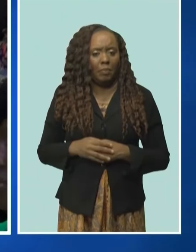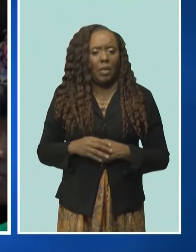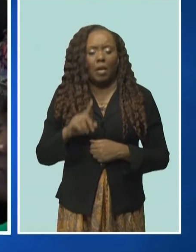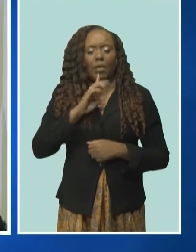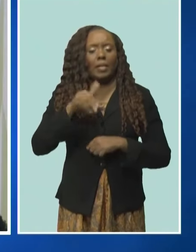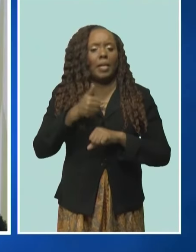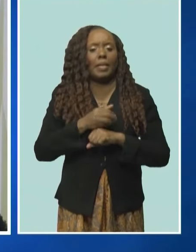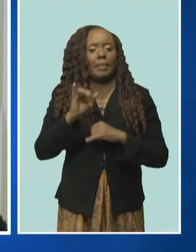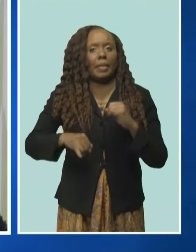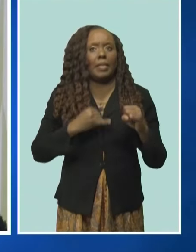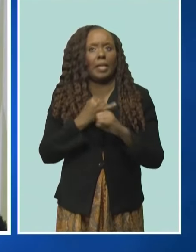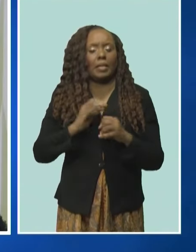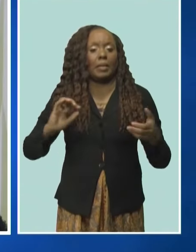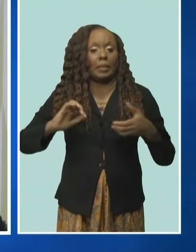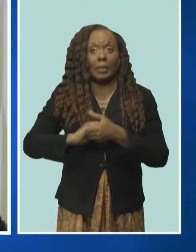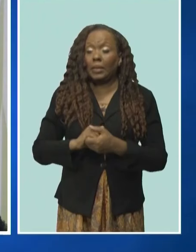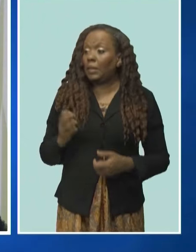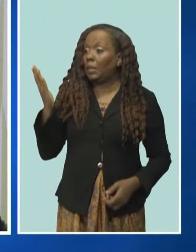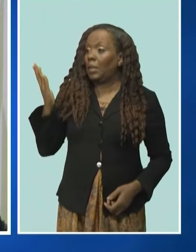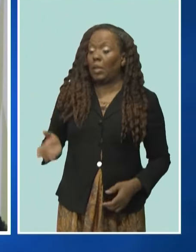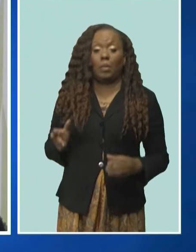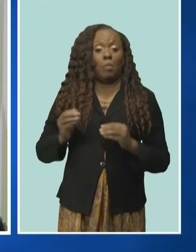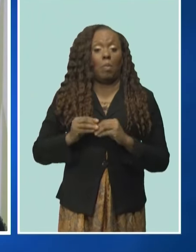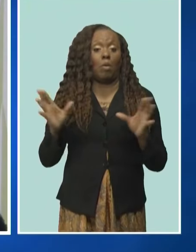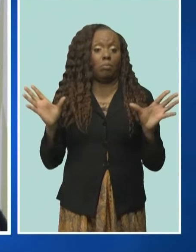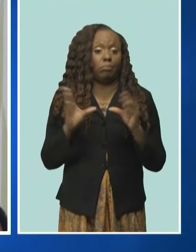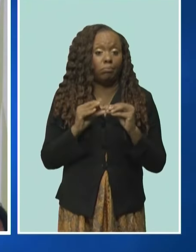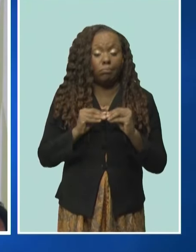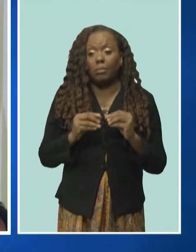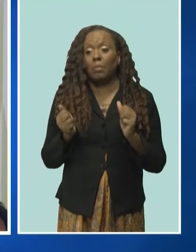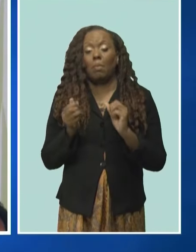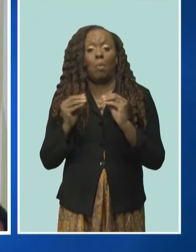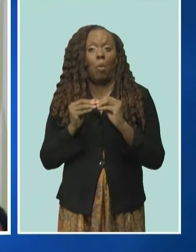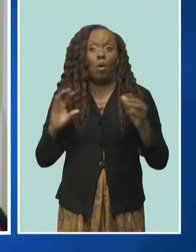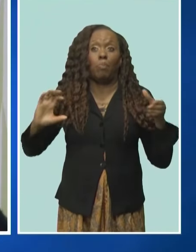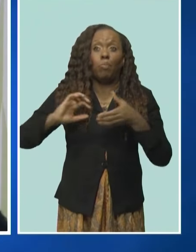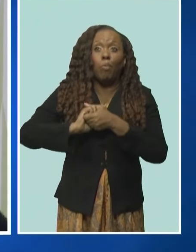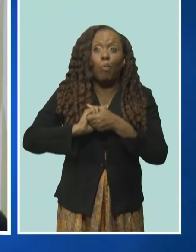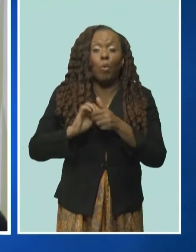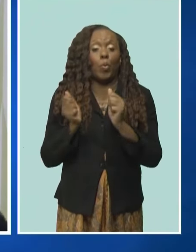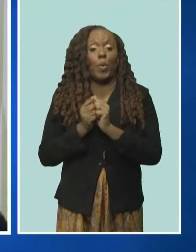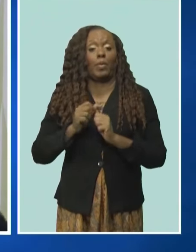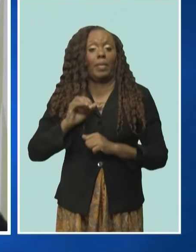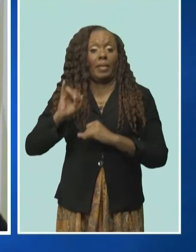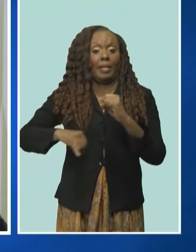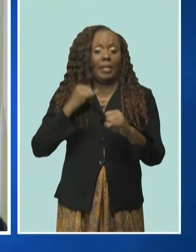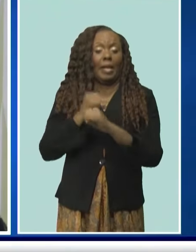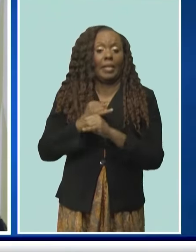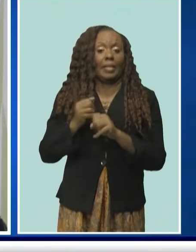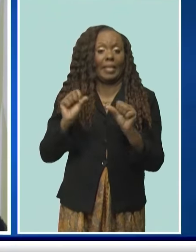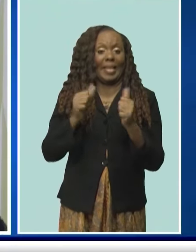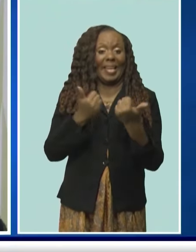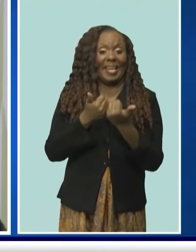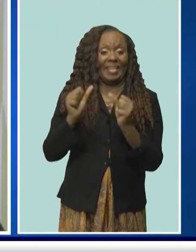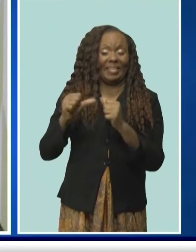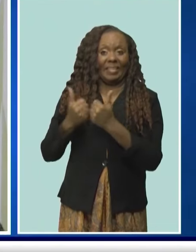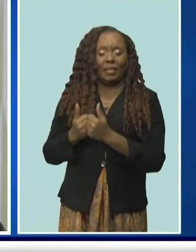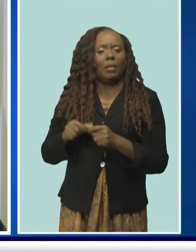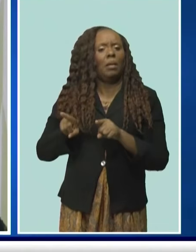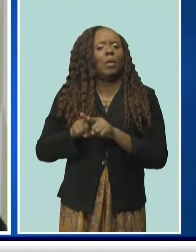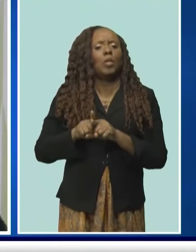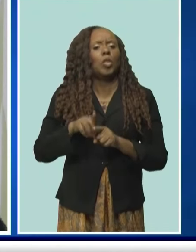More seminars, more partnering with international agencies, and speaking up on critical issues of global import,